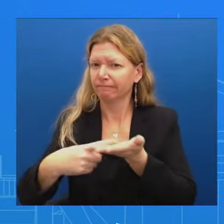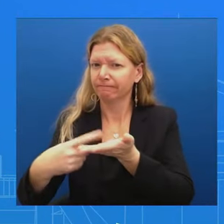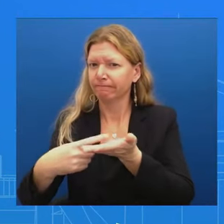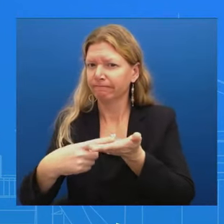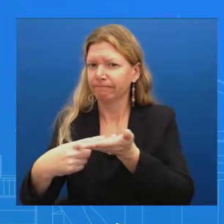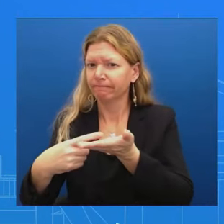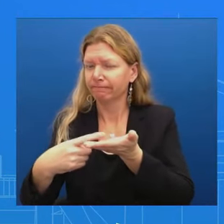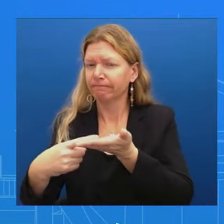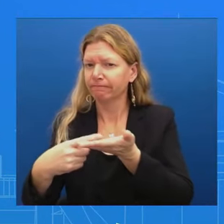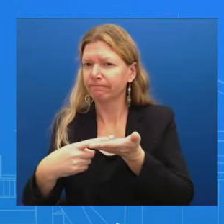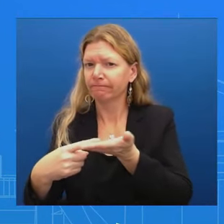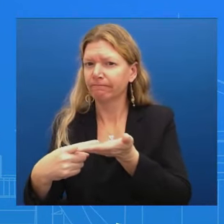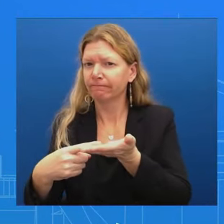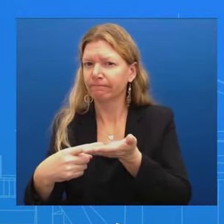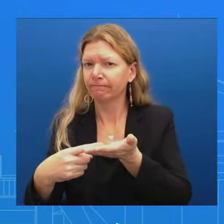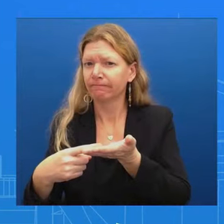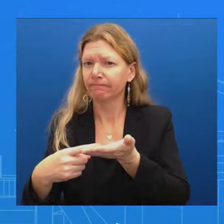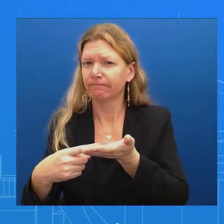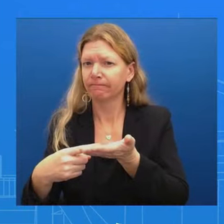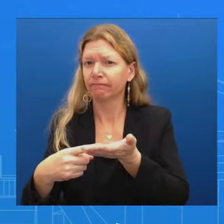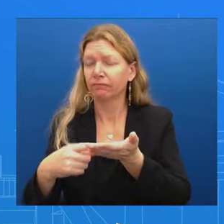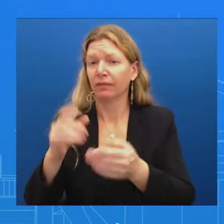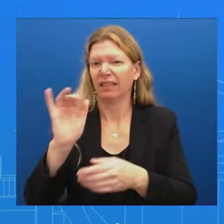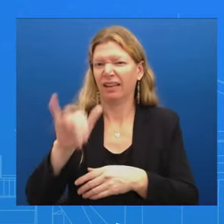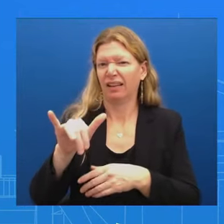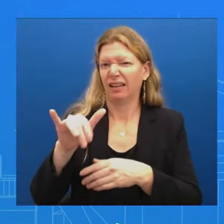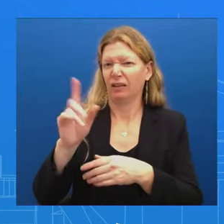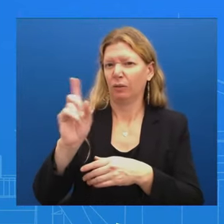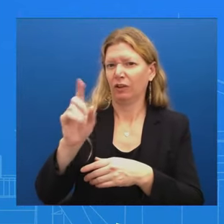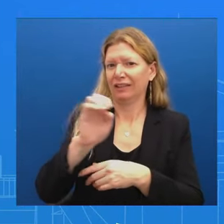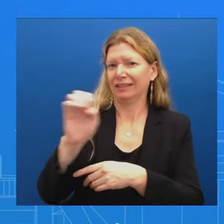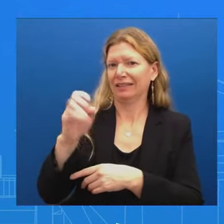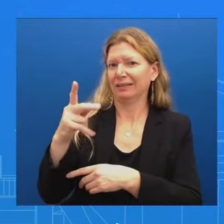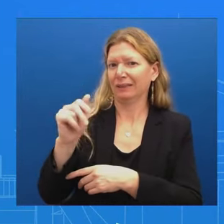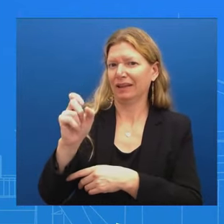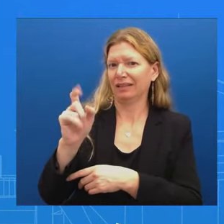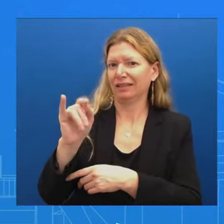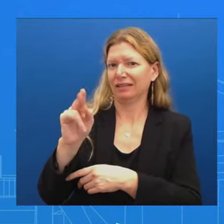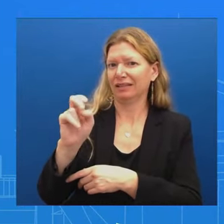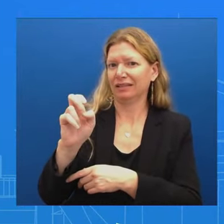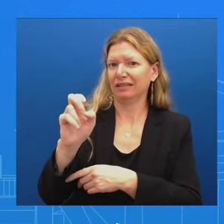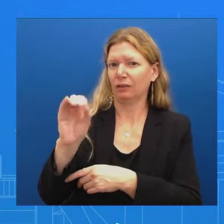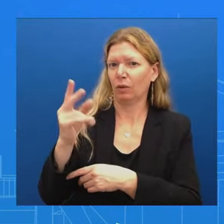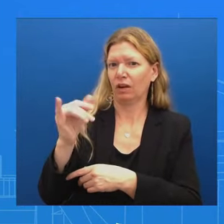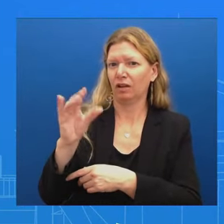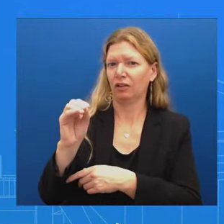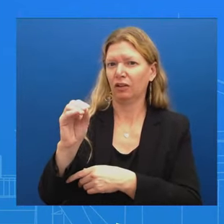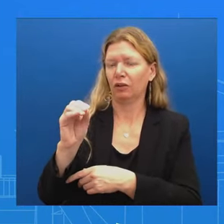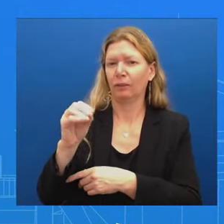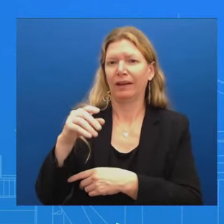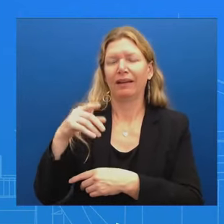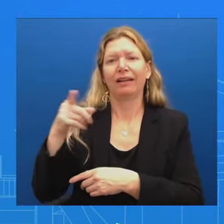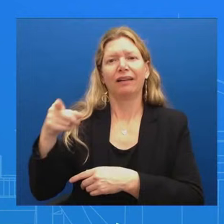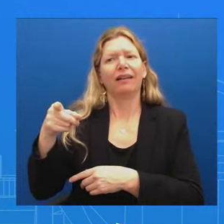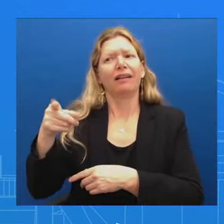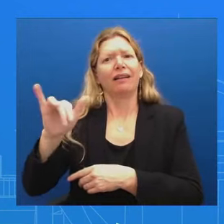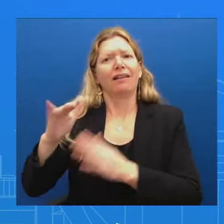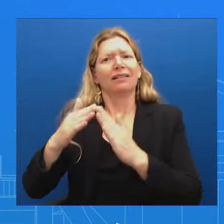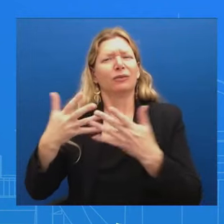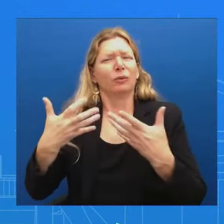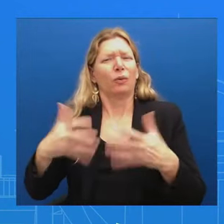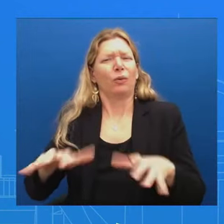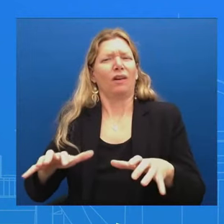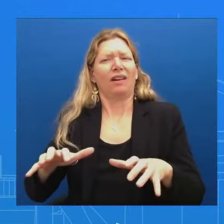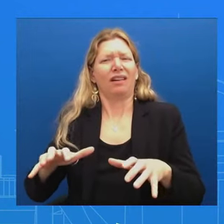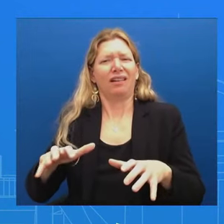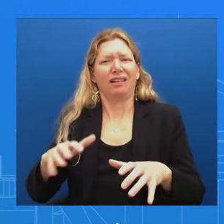that they don't want to be defined by an event And so he'll speak to the administration's work to deliver on the needs for family businesses that are